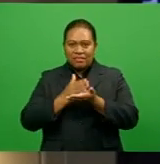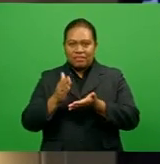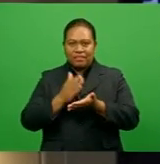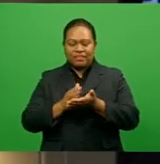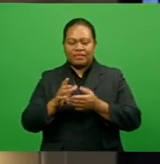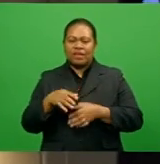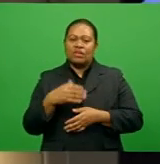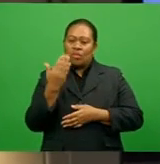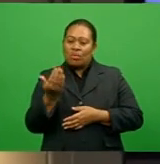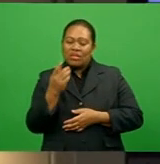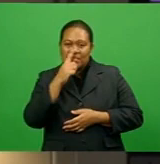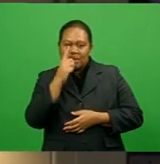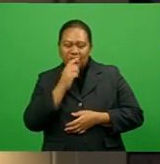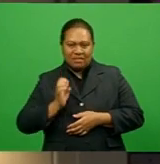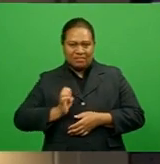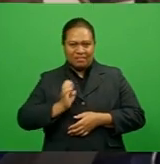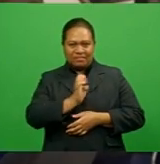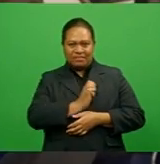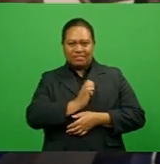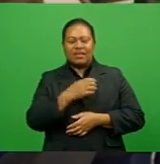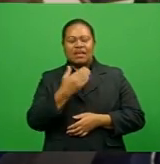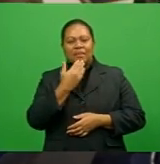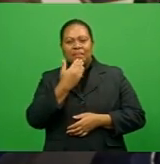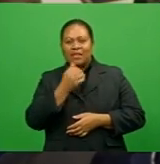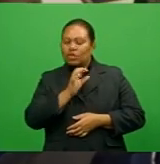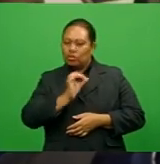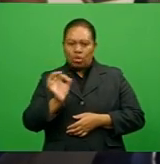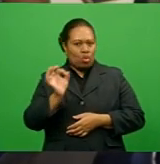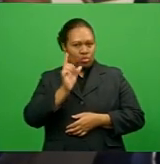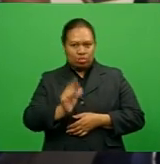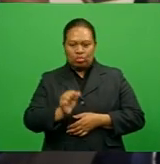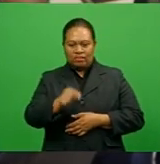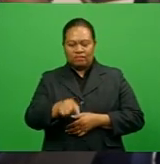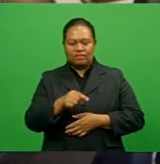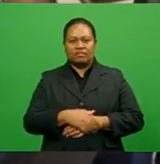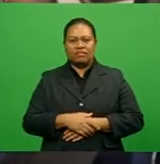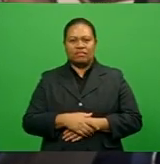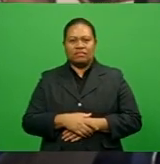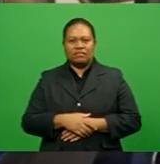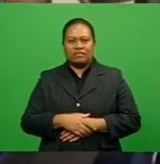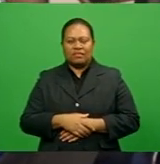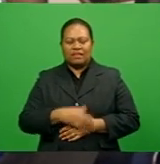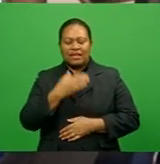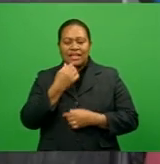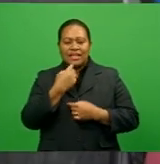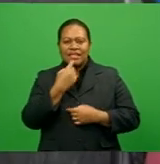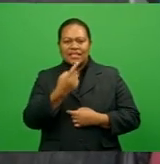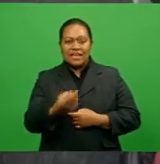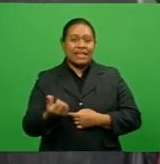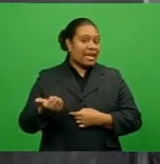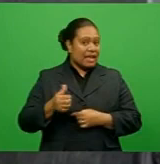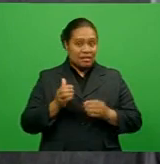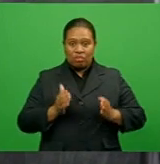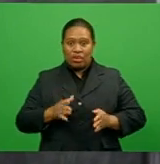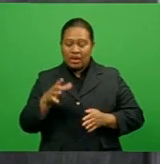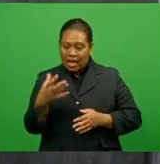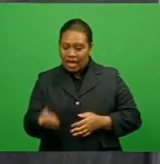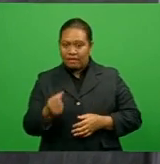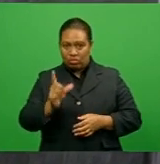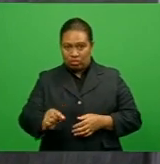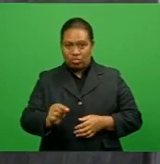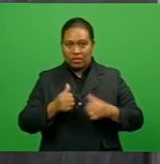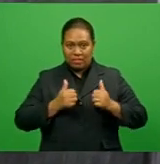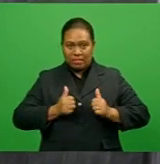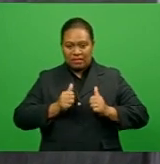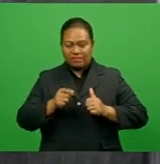members and employers to refrain from engaging in such fraudulent activity. It says anyone found engaging in such practices